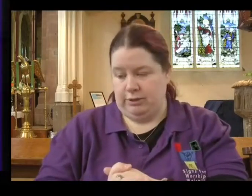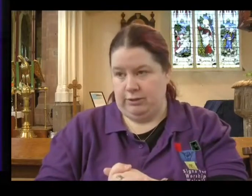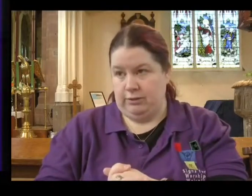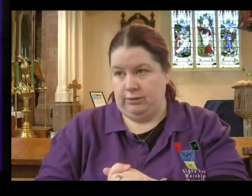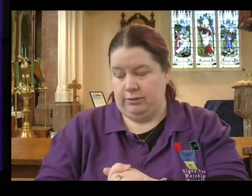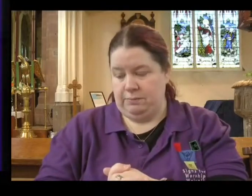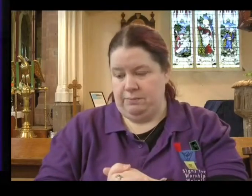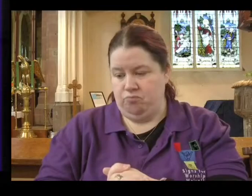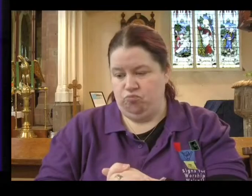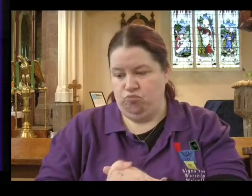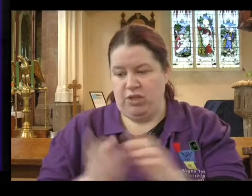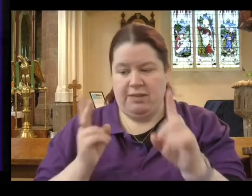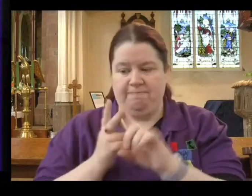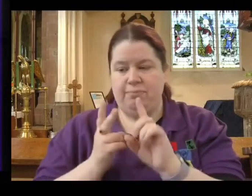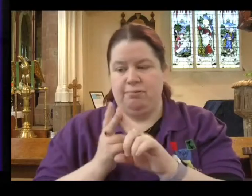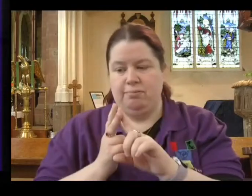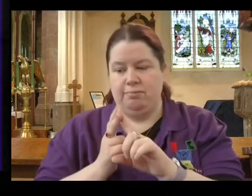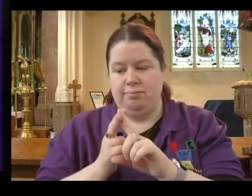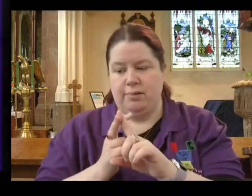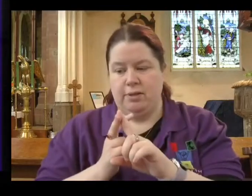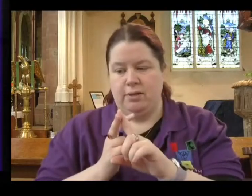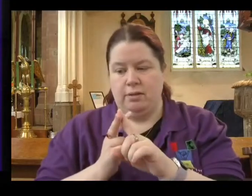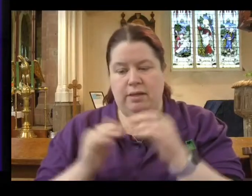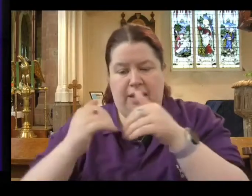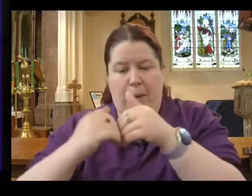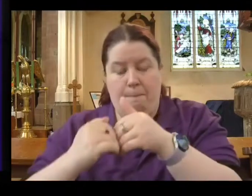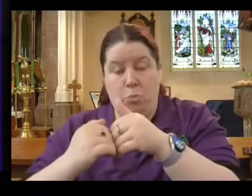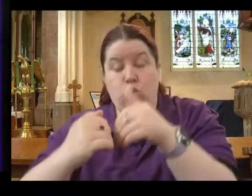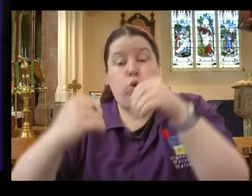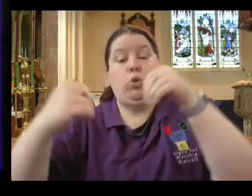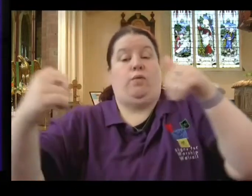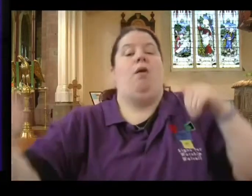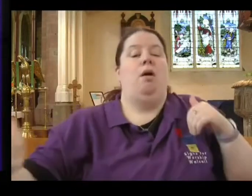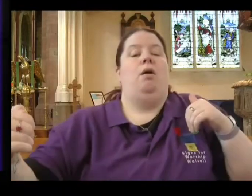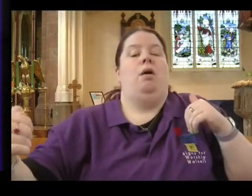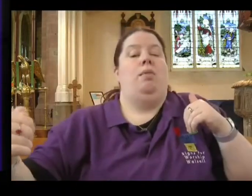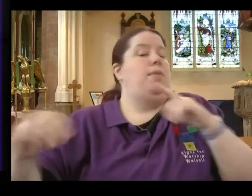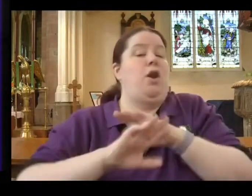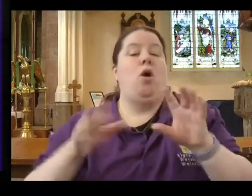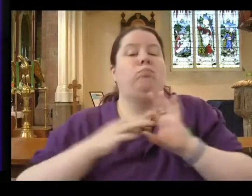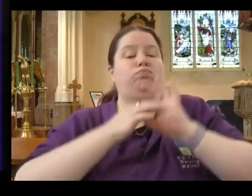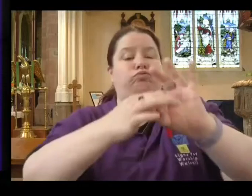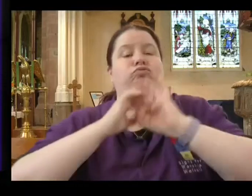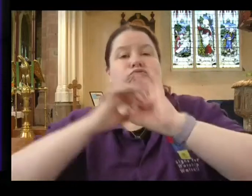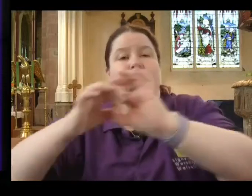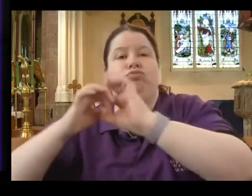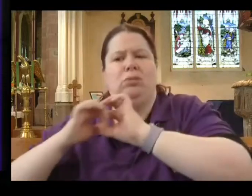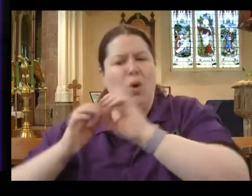removed from the surrounding culture as to be unable to engage with it. And it seems to become irrelevant because of that. It's really